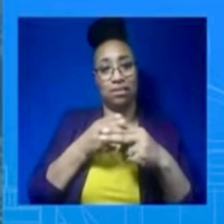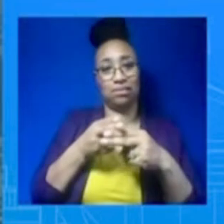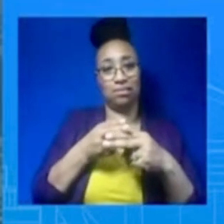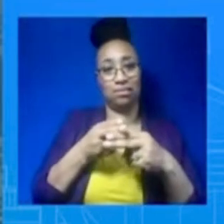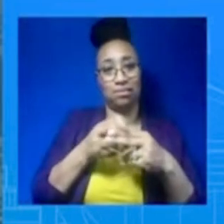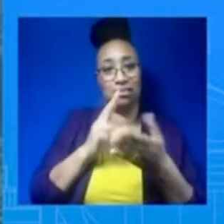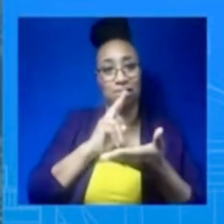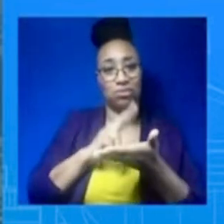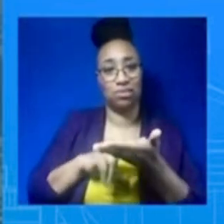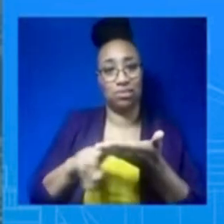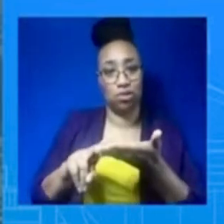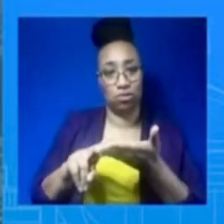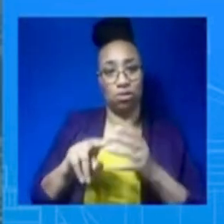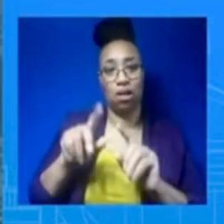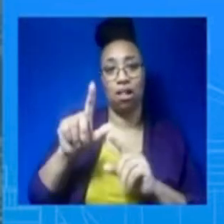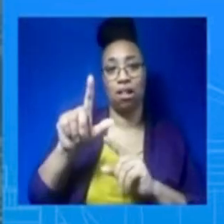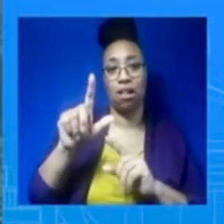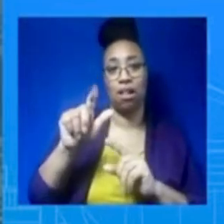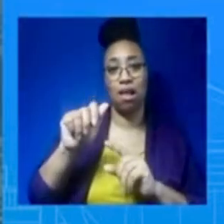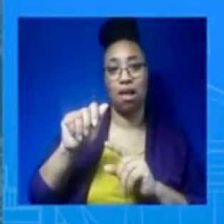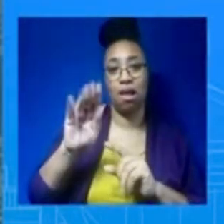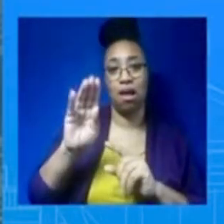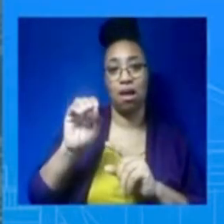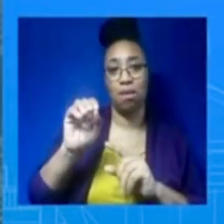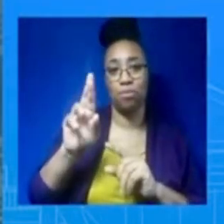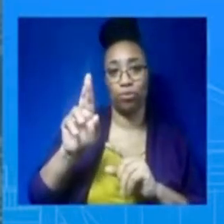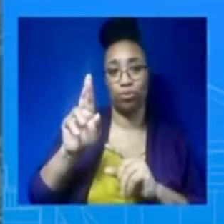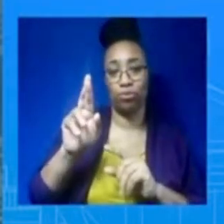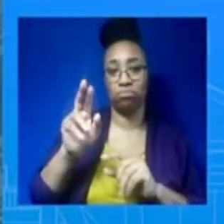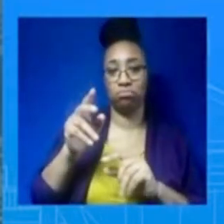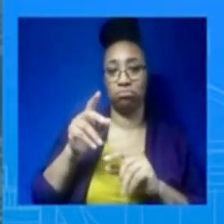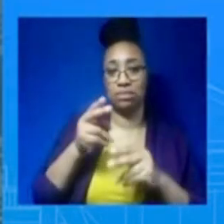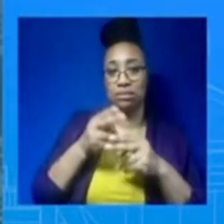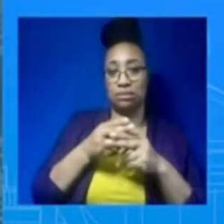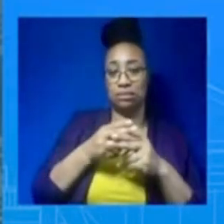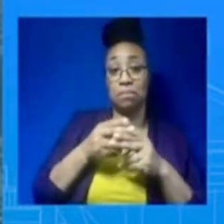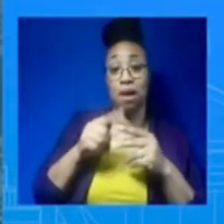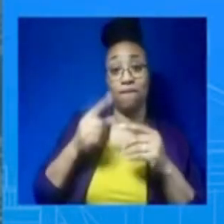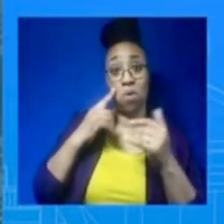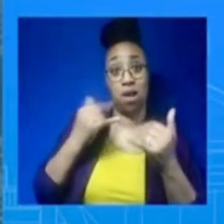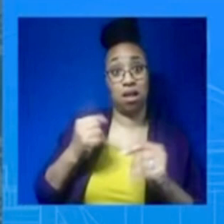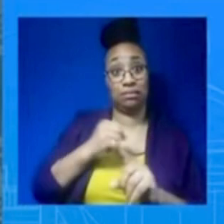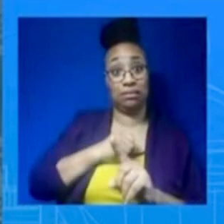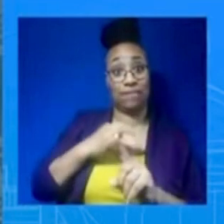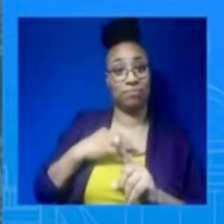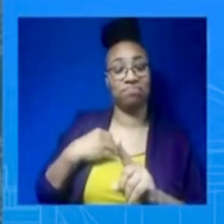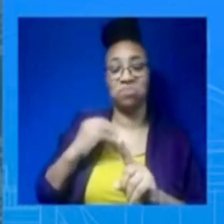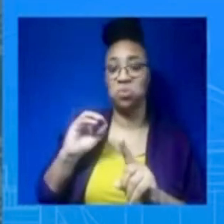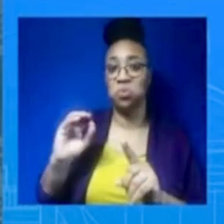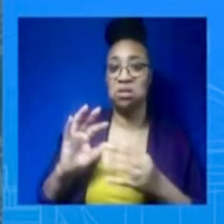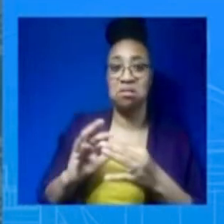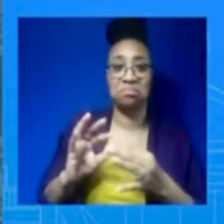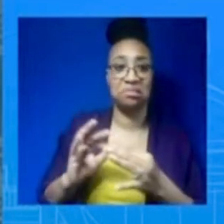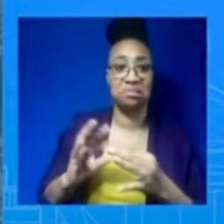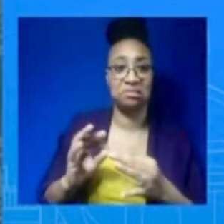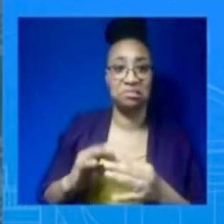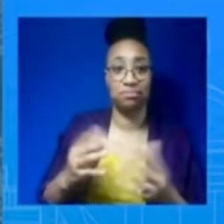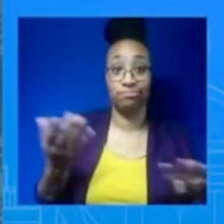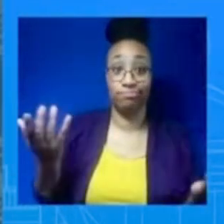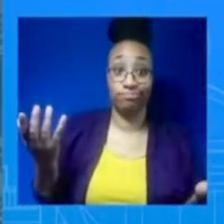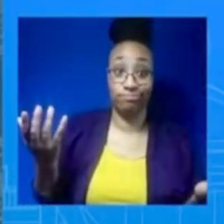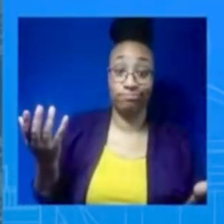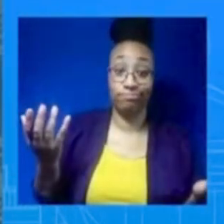I don't have anything to share at this moment. Clearly, filling the role of, you know, filling those two roles are